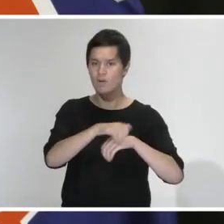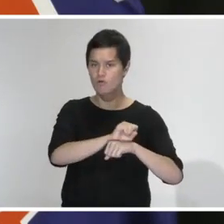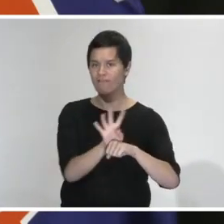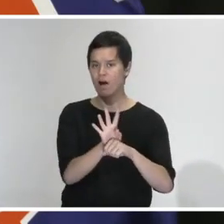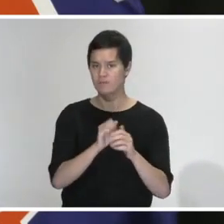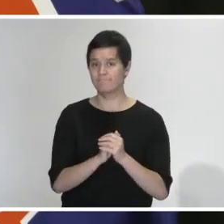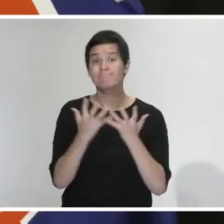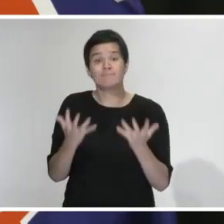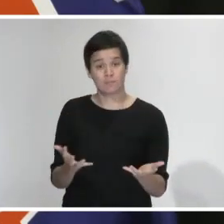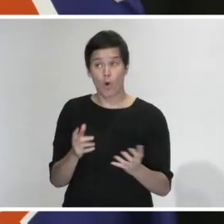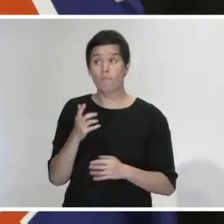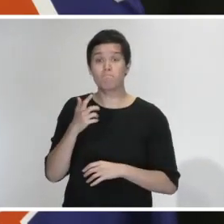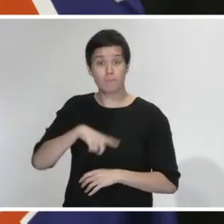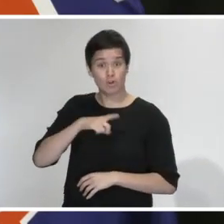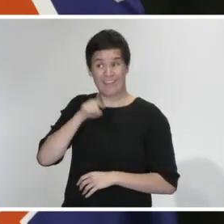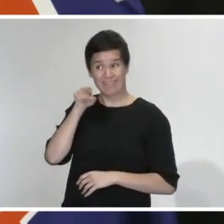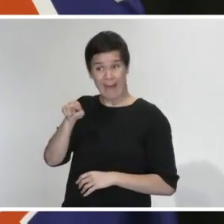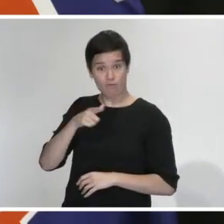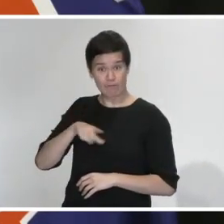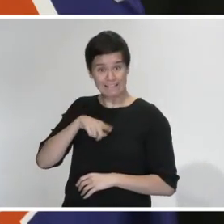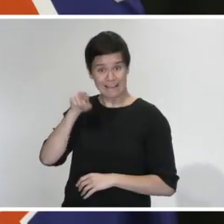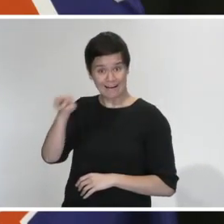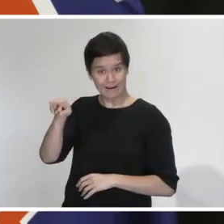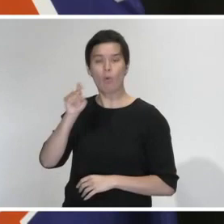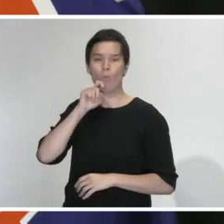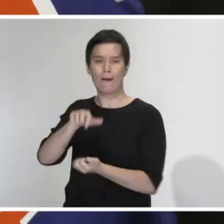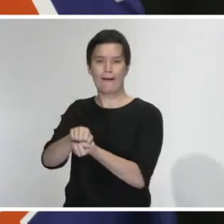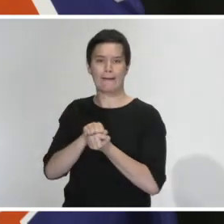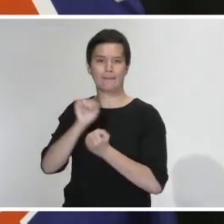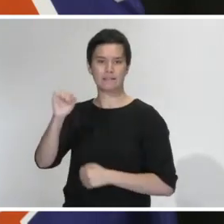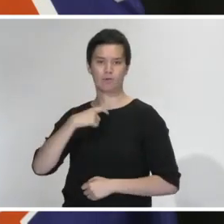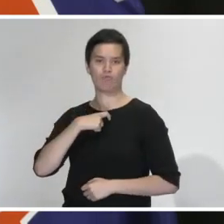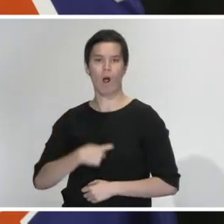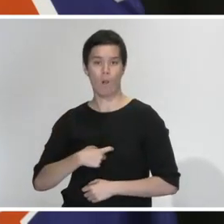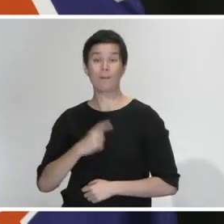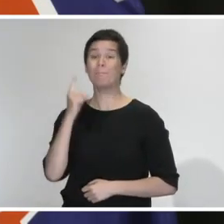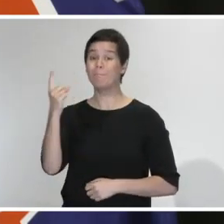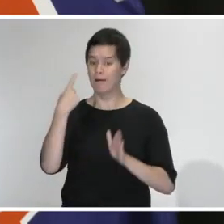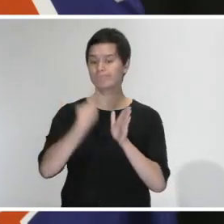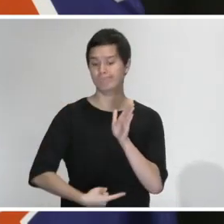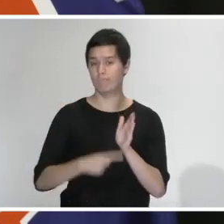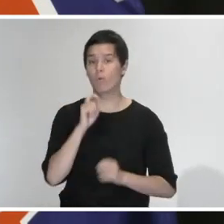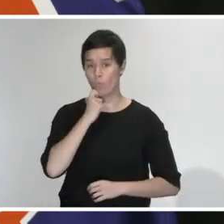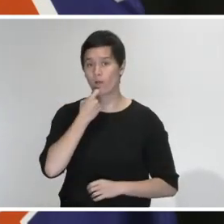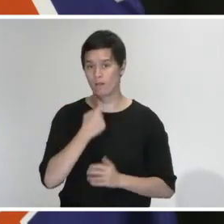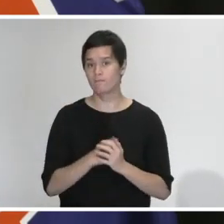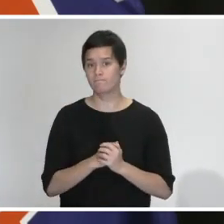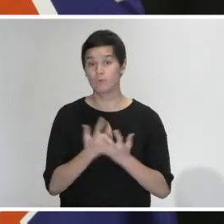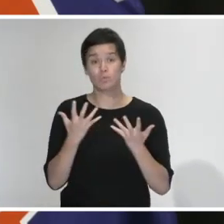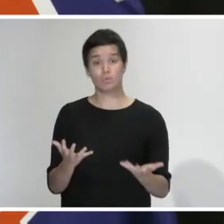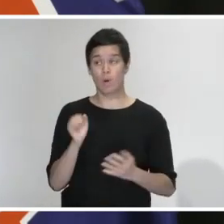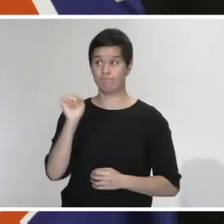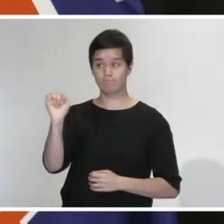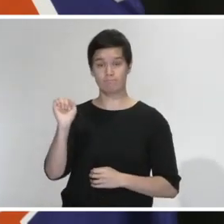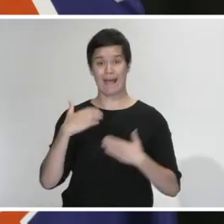Dr Clark will maintain his role but he broke the rules and he does need to pay a price. So while he maintains